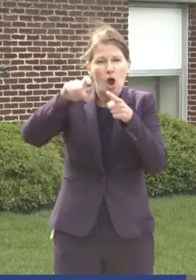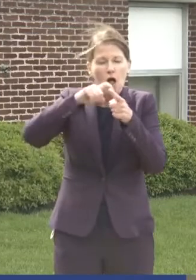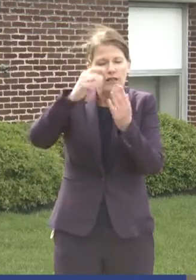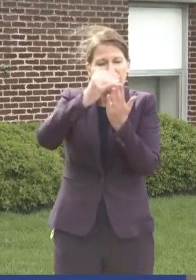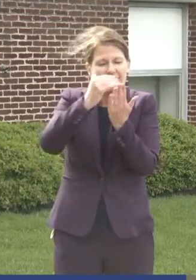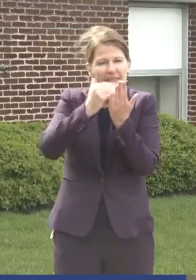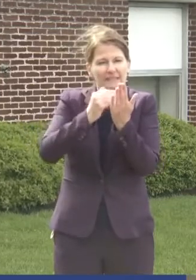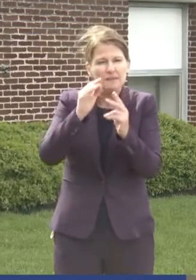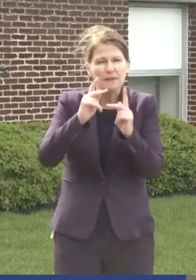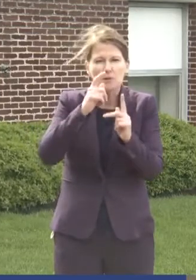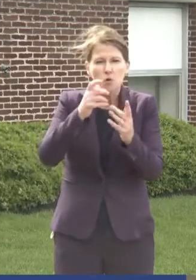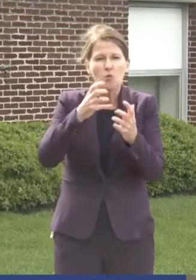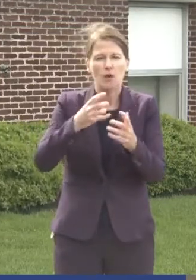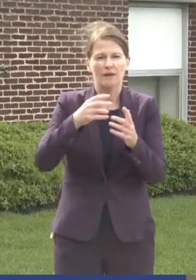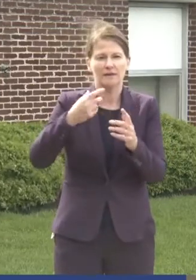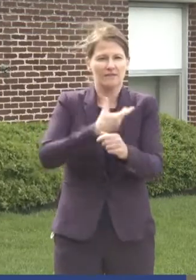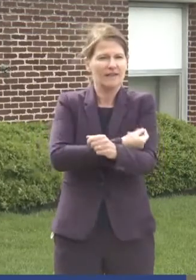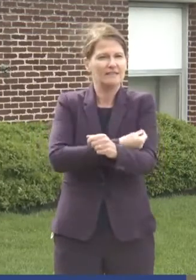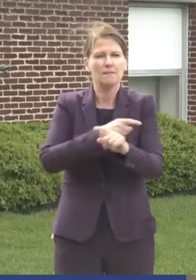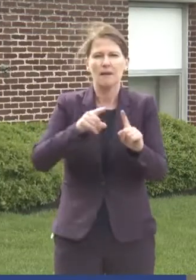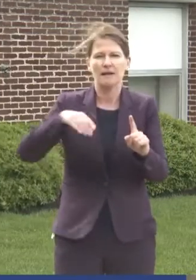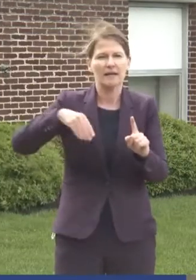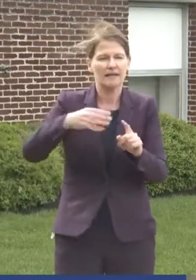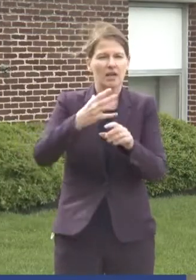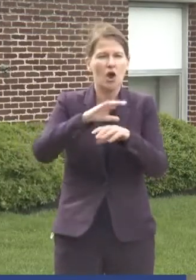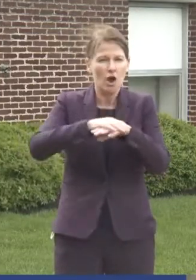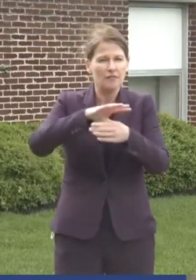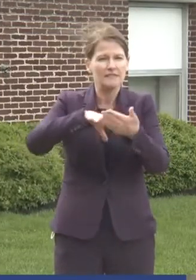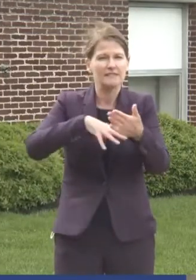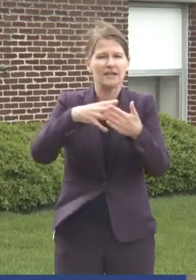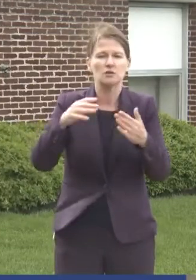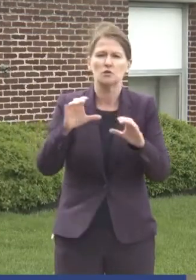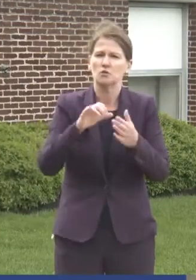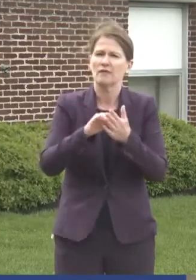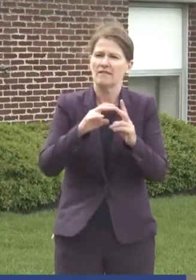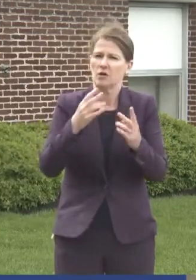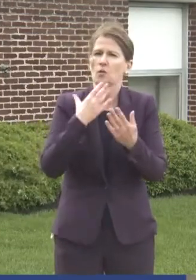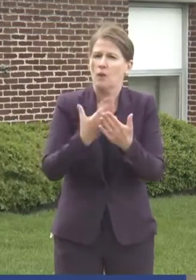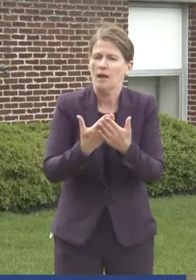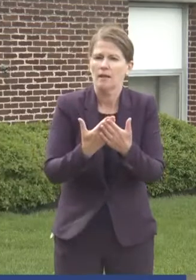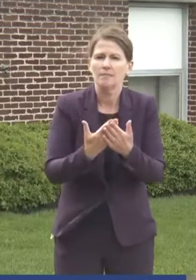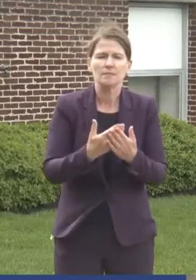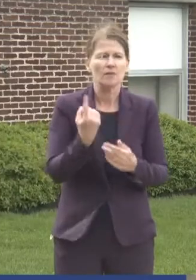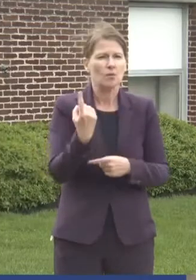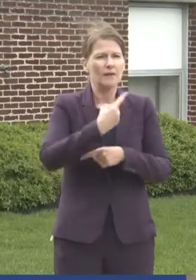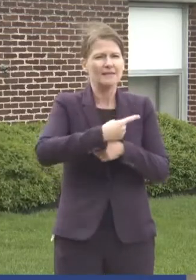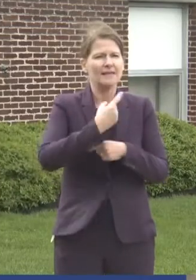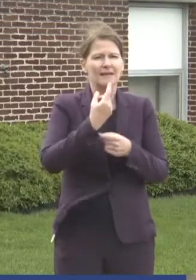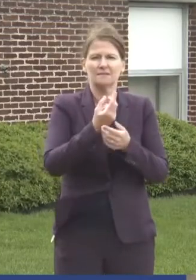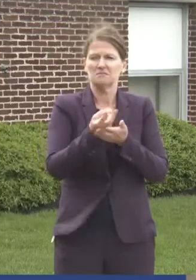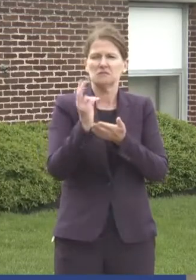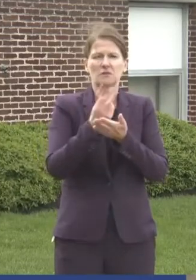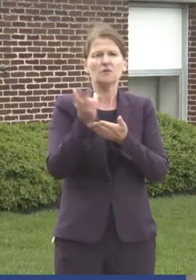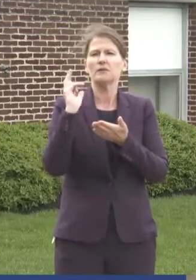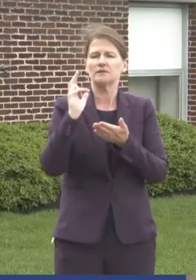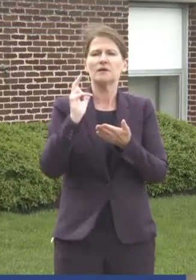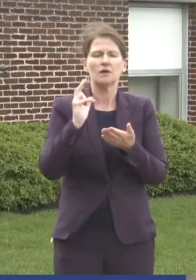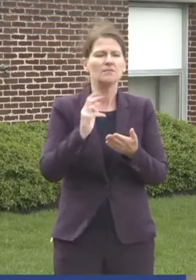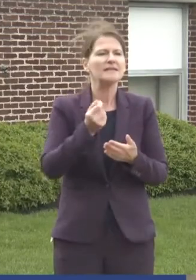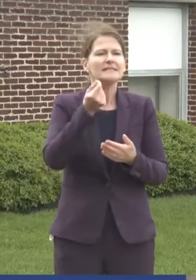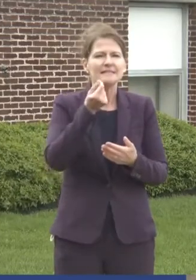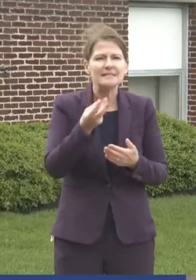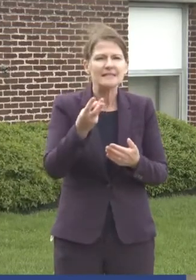vaccine but haven't been on the schedule. And we do that quite well. There was one day a few weeks ago where there were